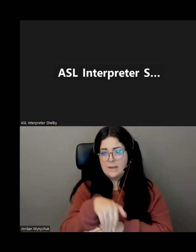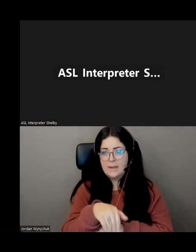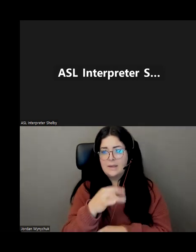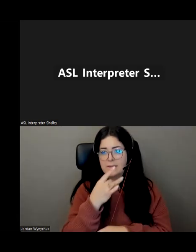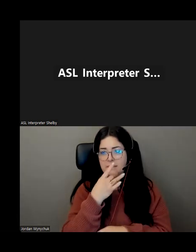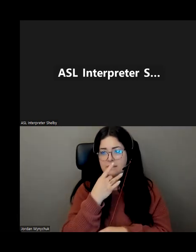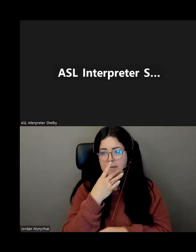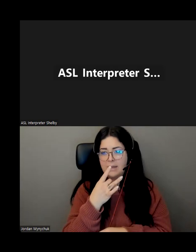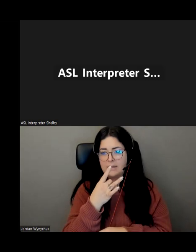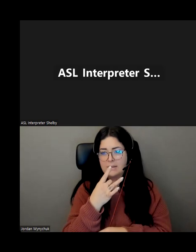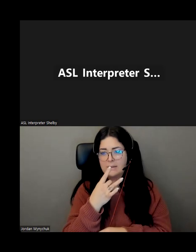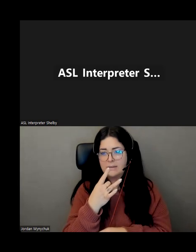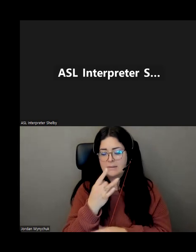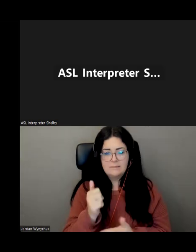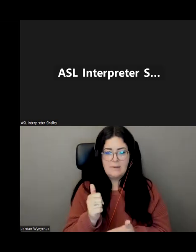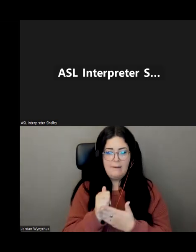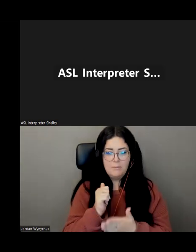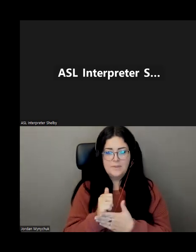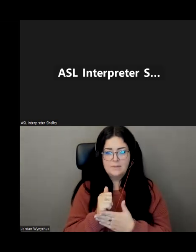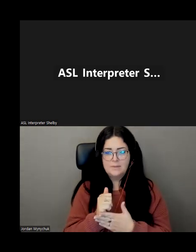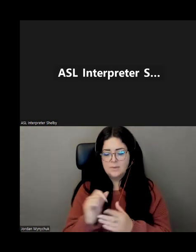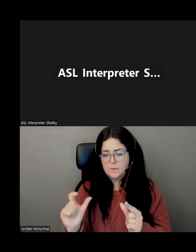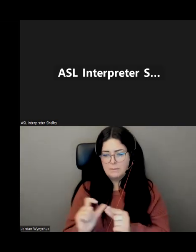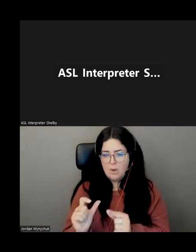sleep i guess helps a lot this